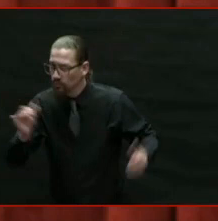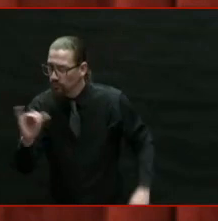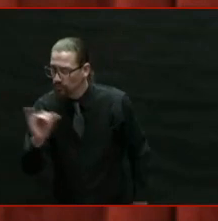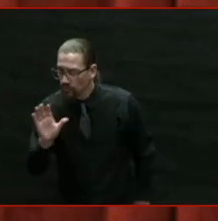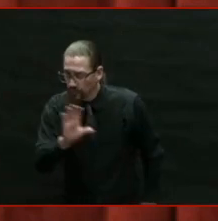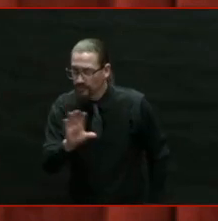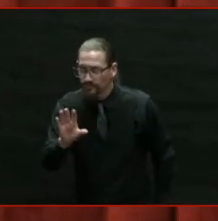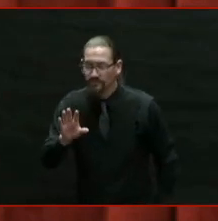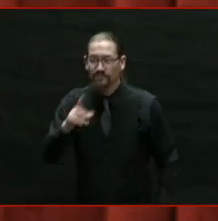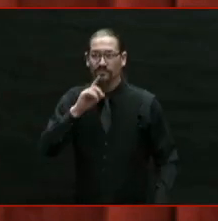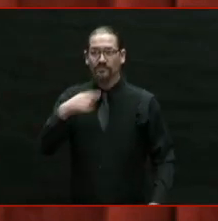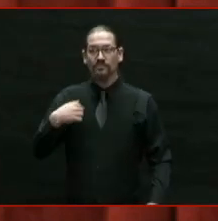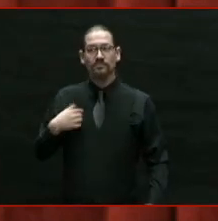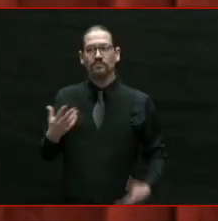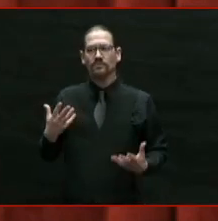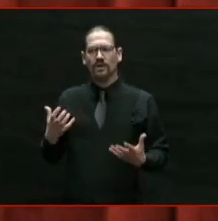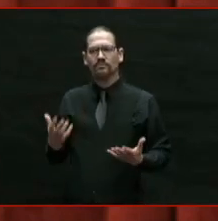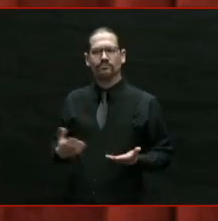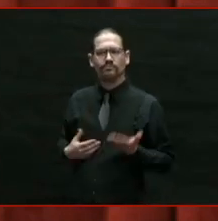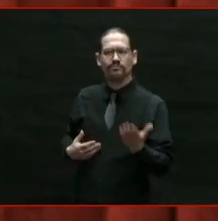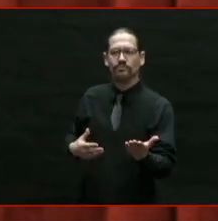the Promise Scholarship,